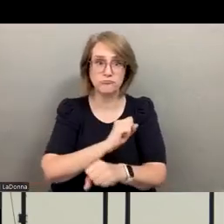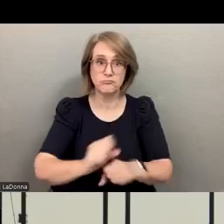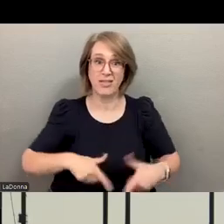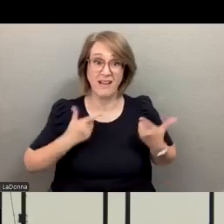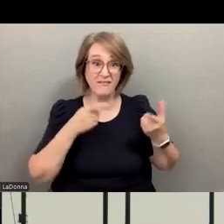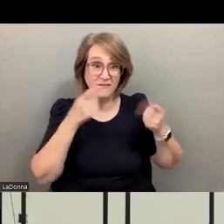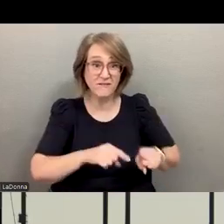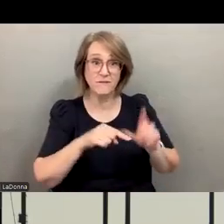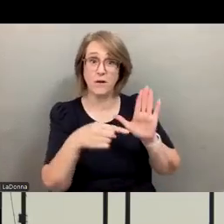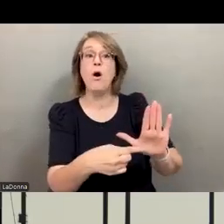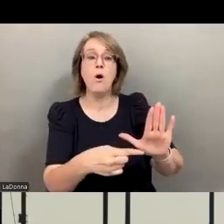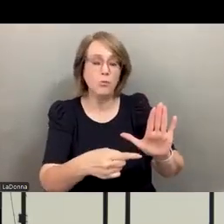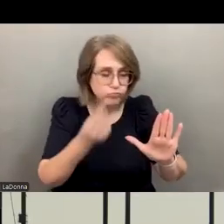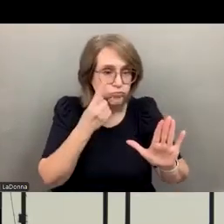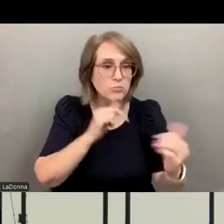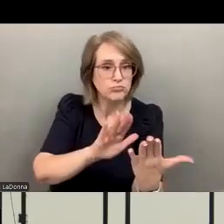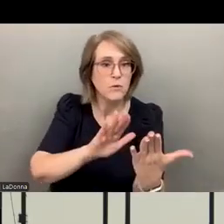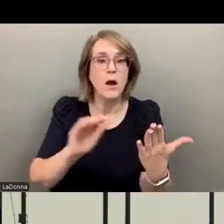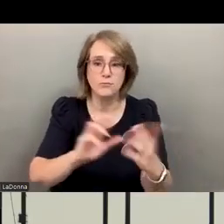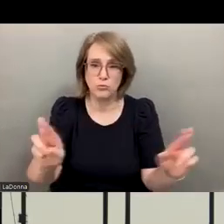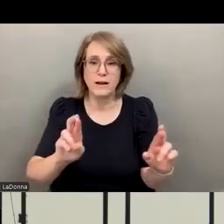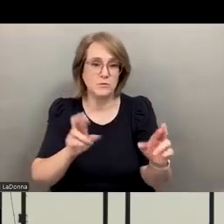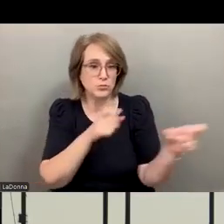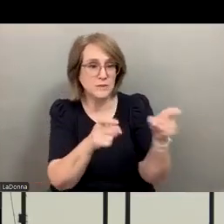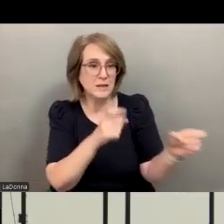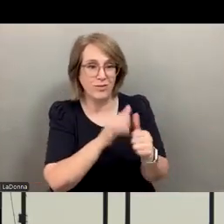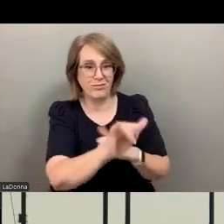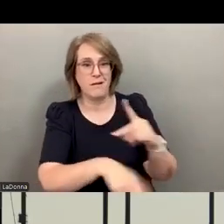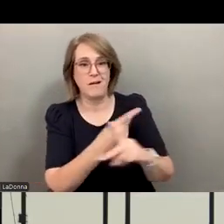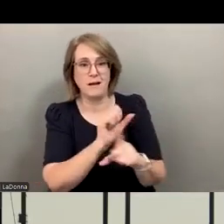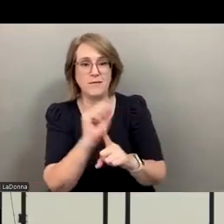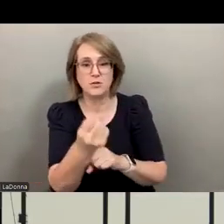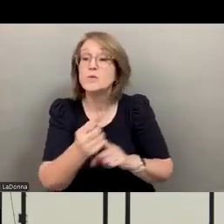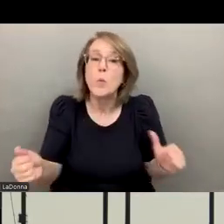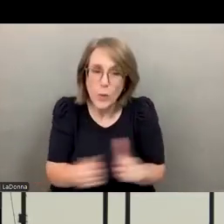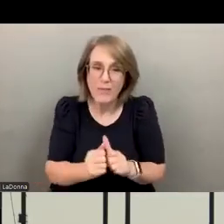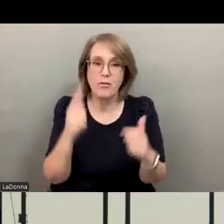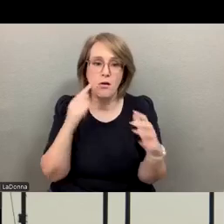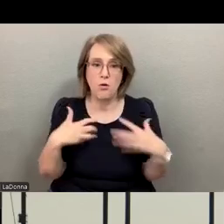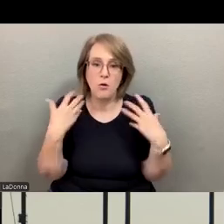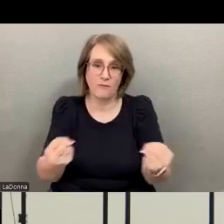like? ensuring they're equipped to handle all of the situations and handle them with confidence.